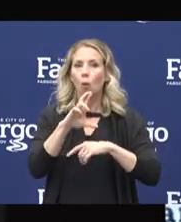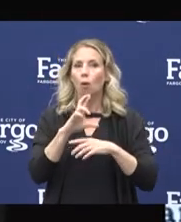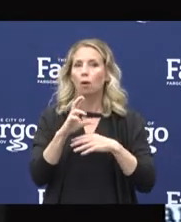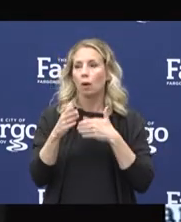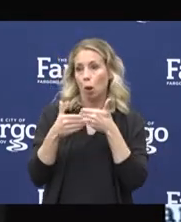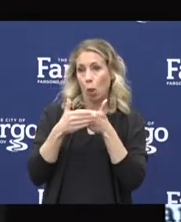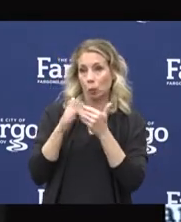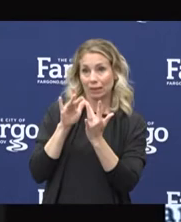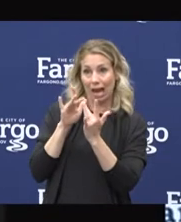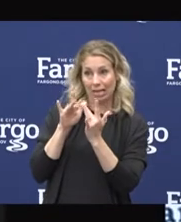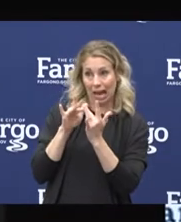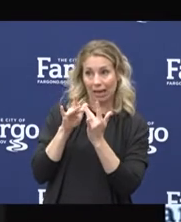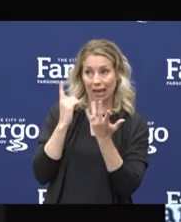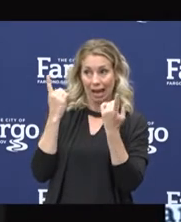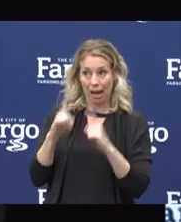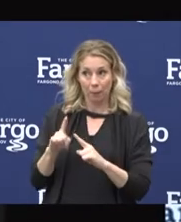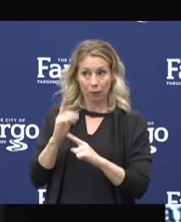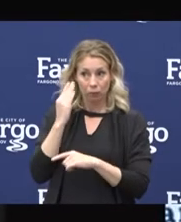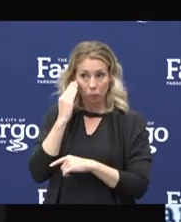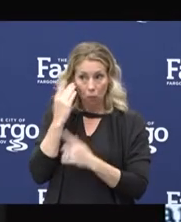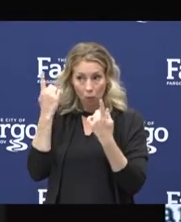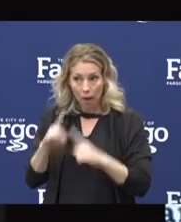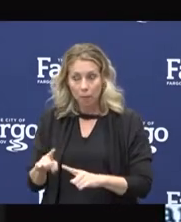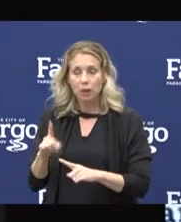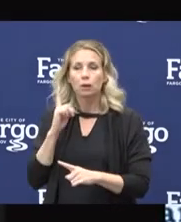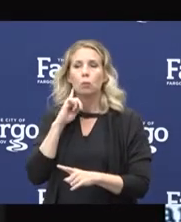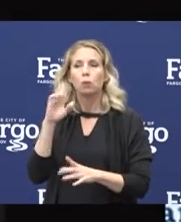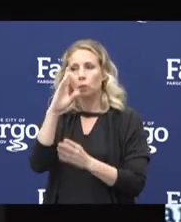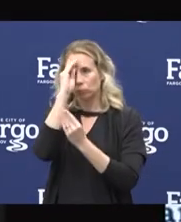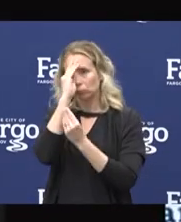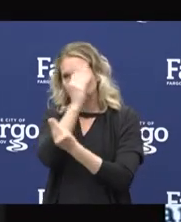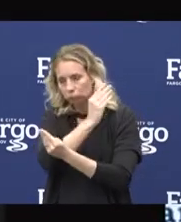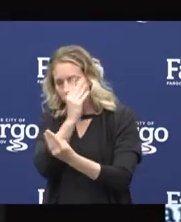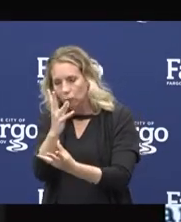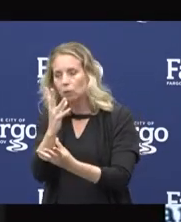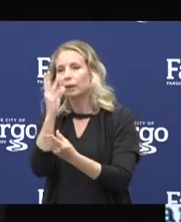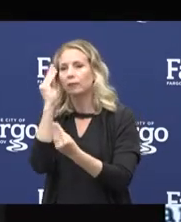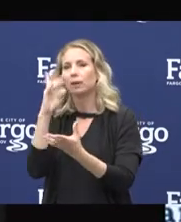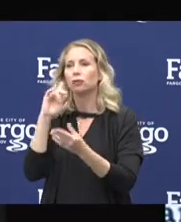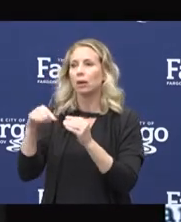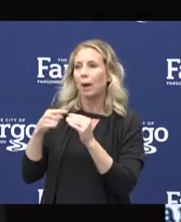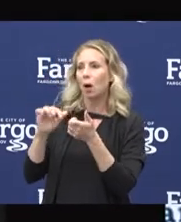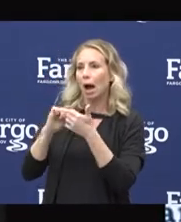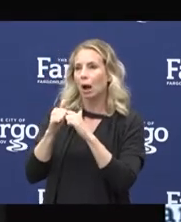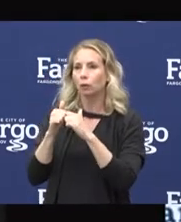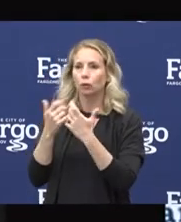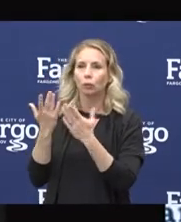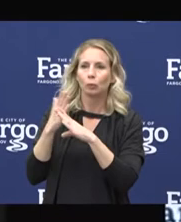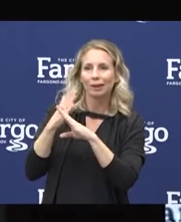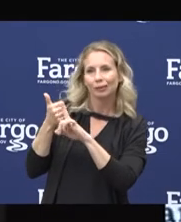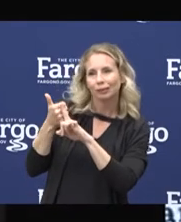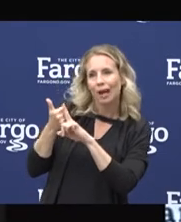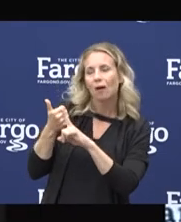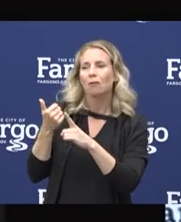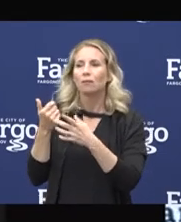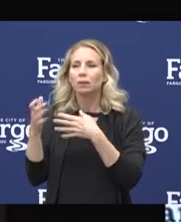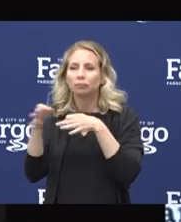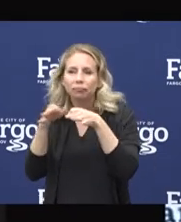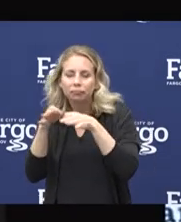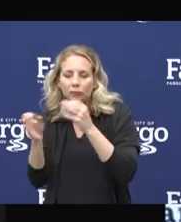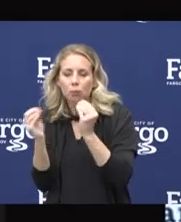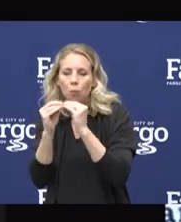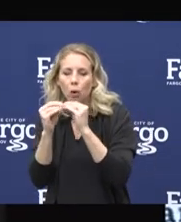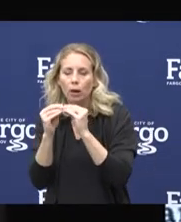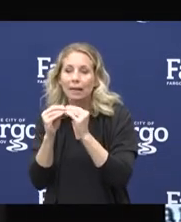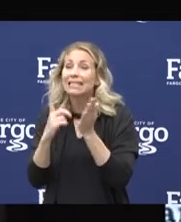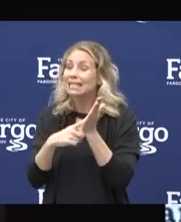provided with education on how to best isolate or quarantine within their environment. This has proven to be more difficult for some, depending on their